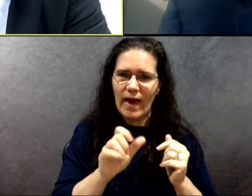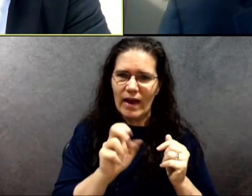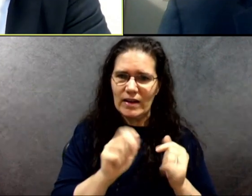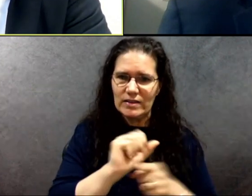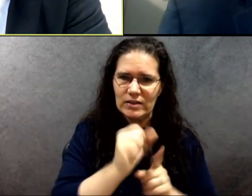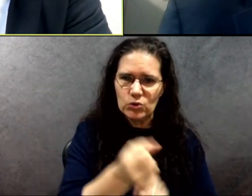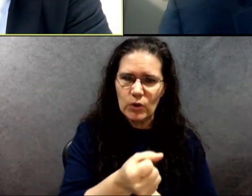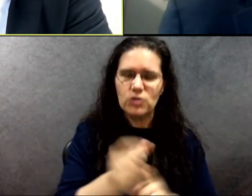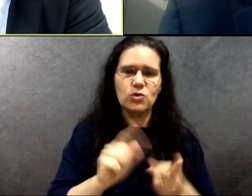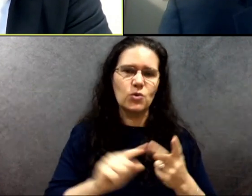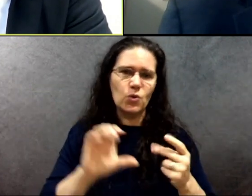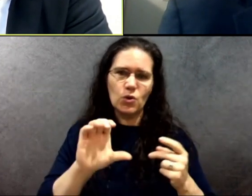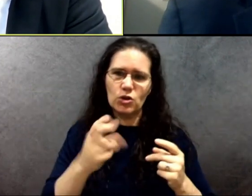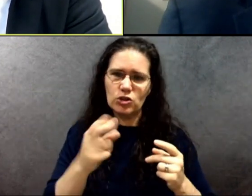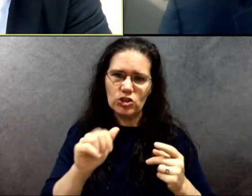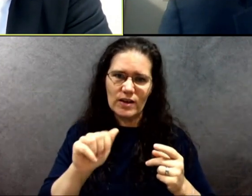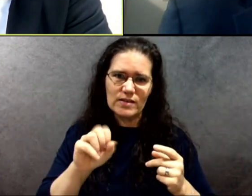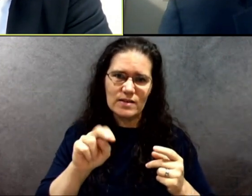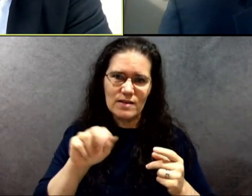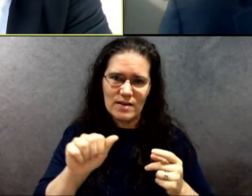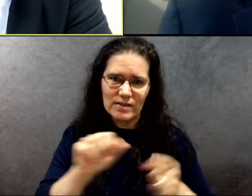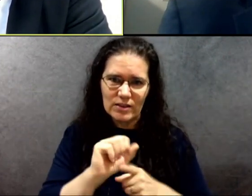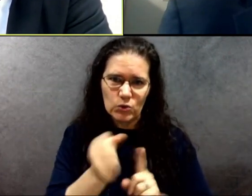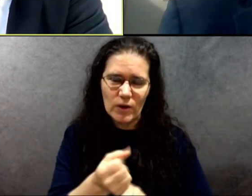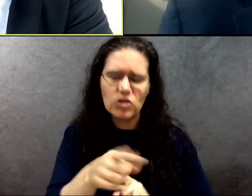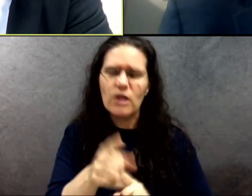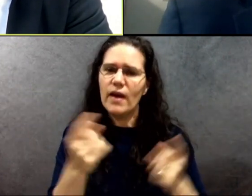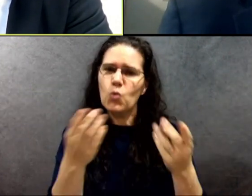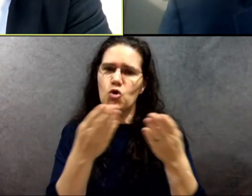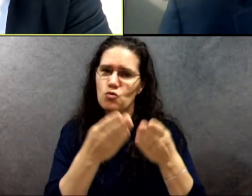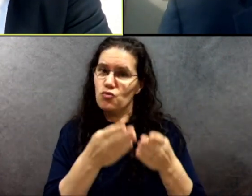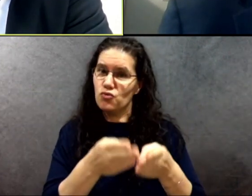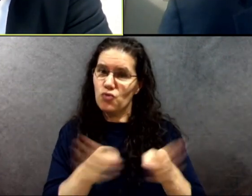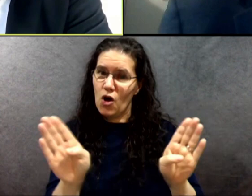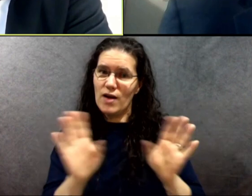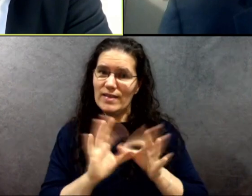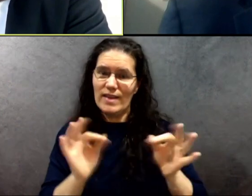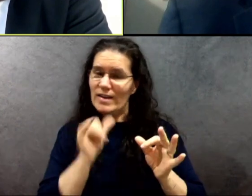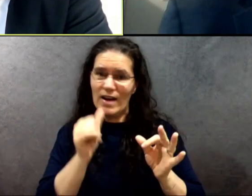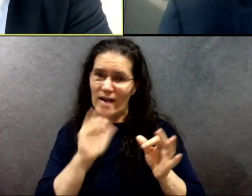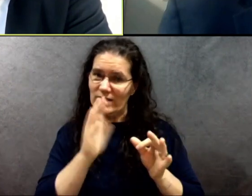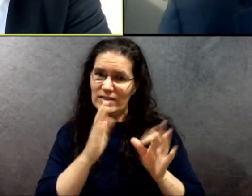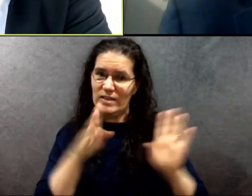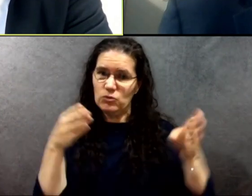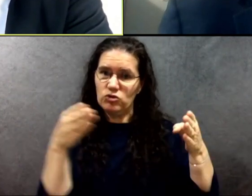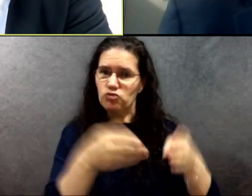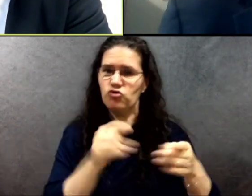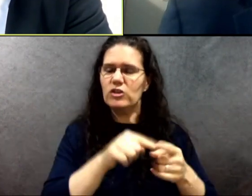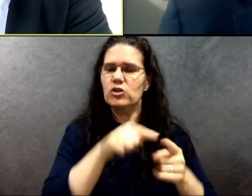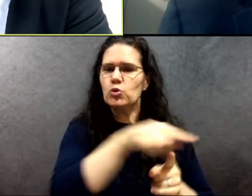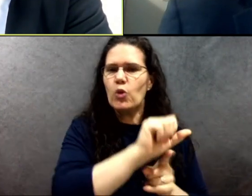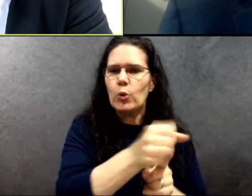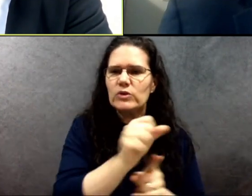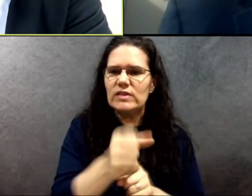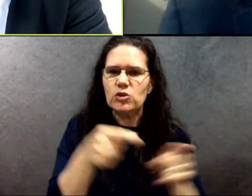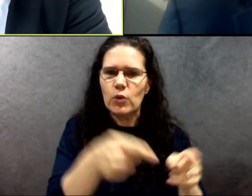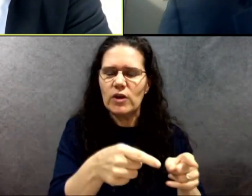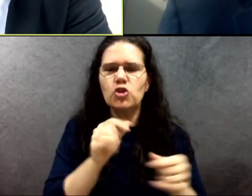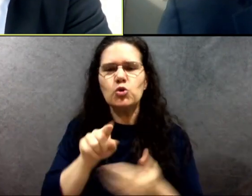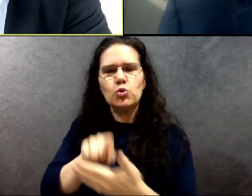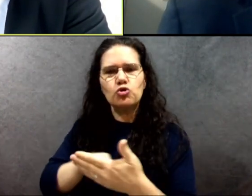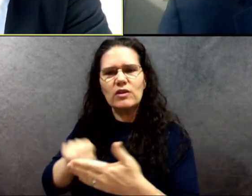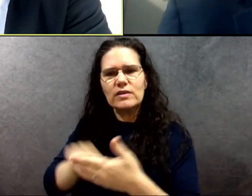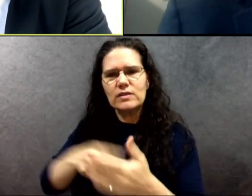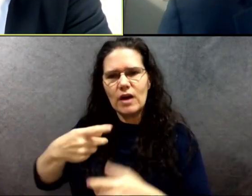pretty broad. There were comments that did not seem restricted to that, that you actually criticized procedural justice as one of your